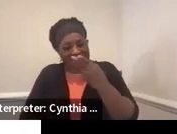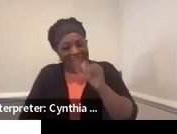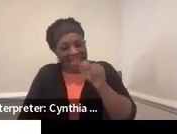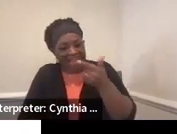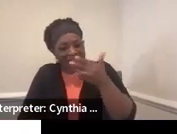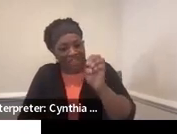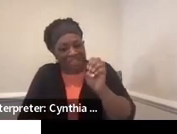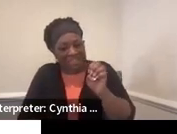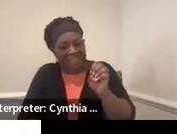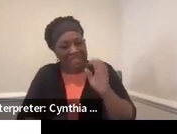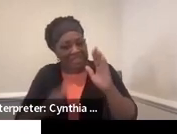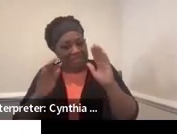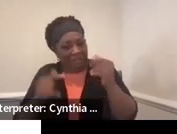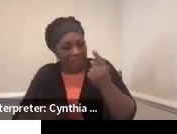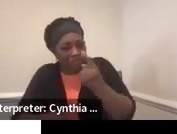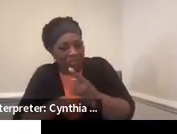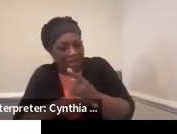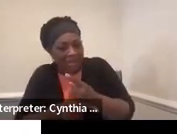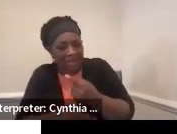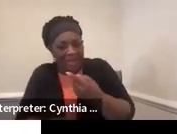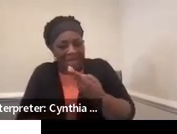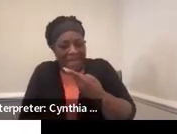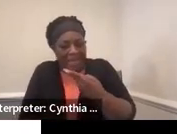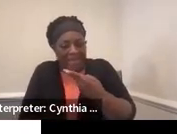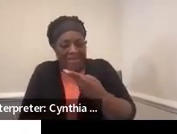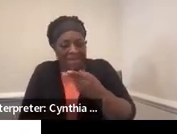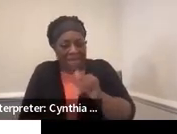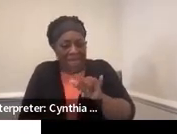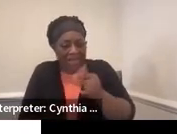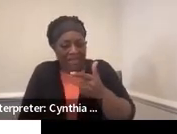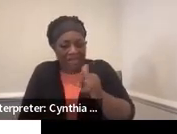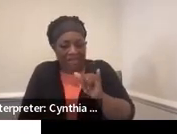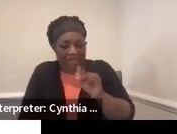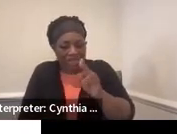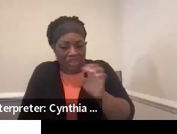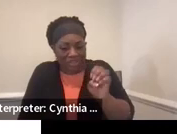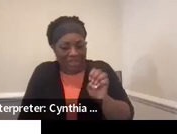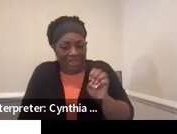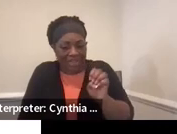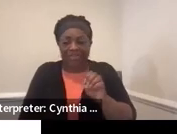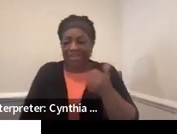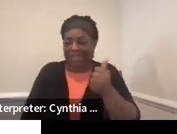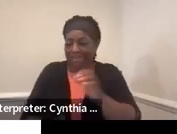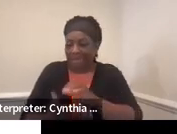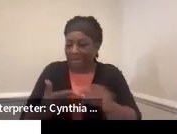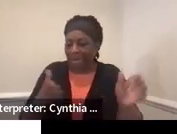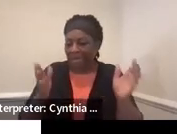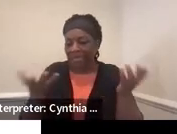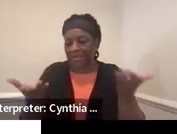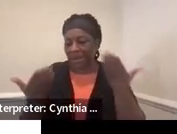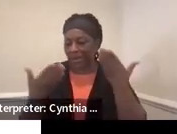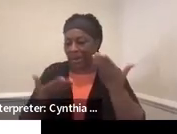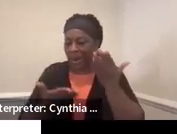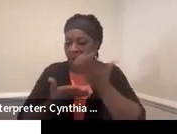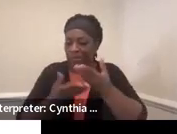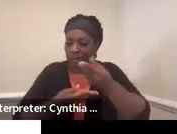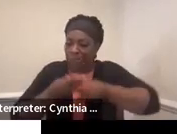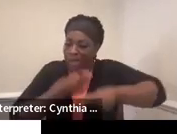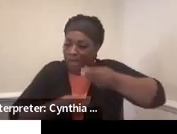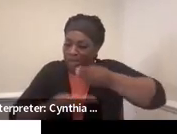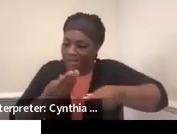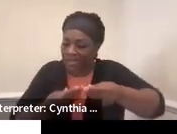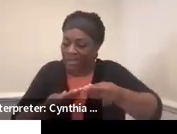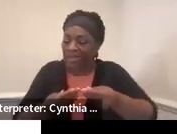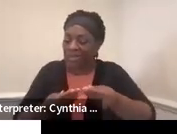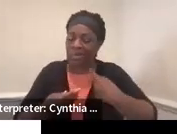at those times, right? Or most kids don't know how to budget, you know, they get their $10 or whatever. So these are things that we should be thinking